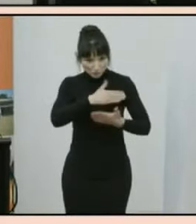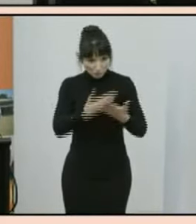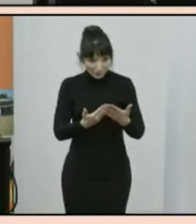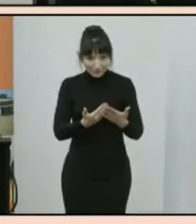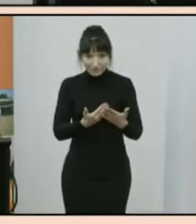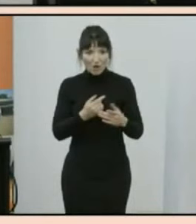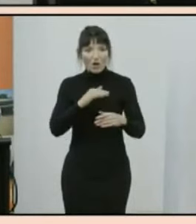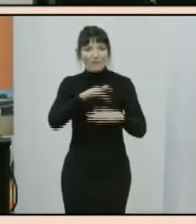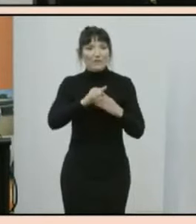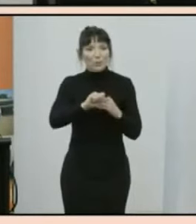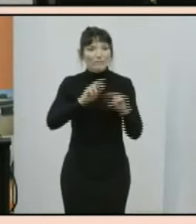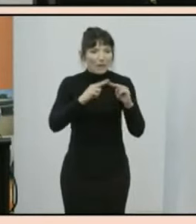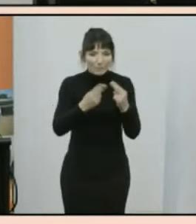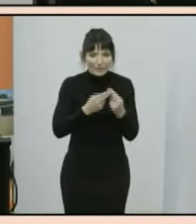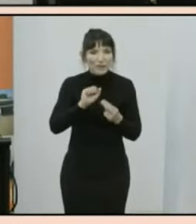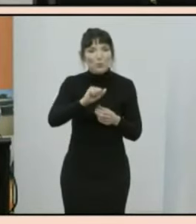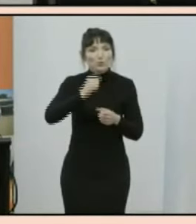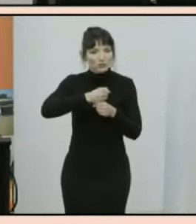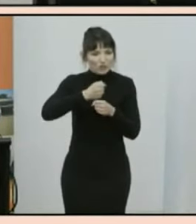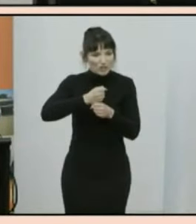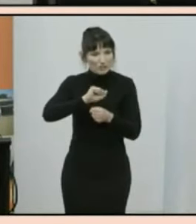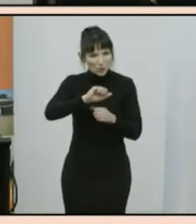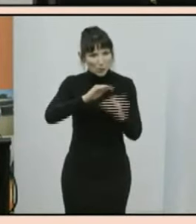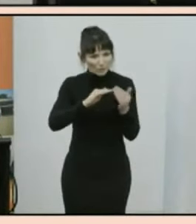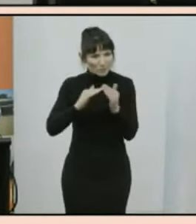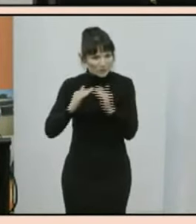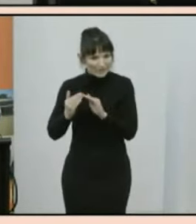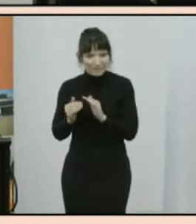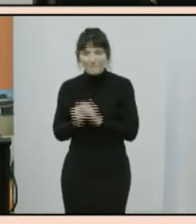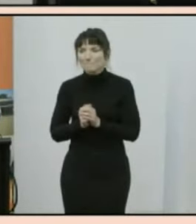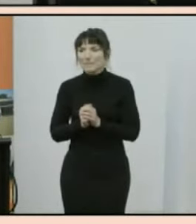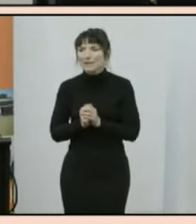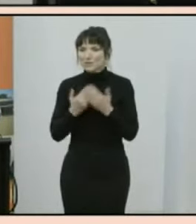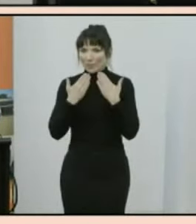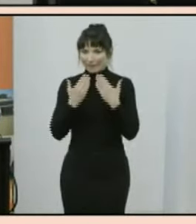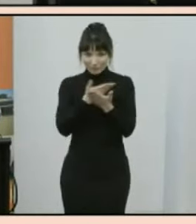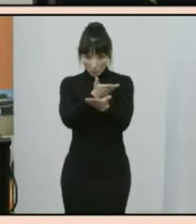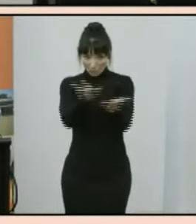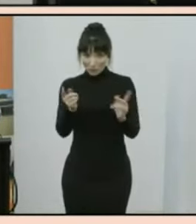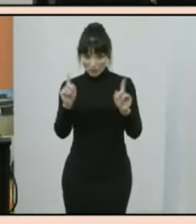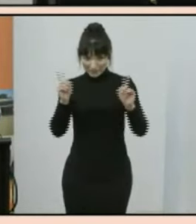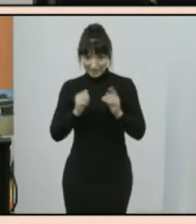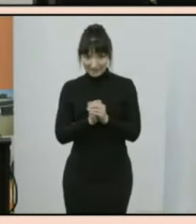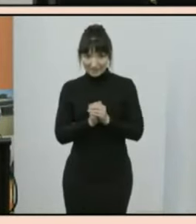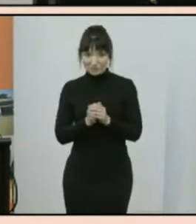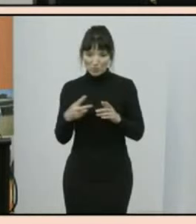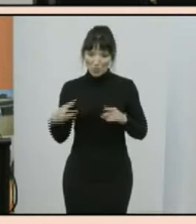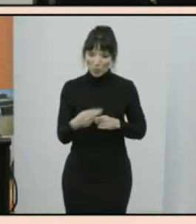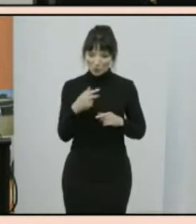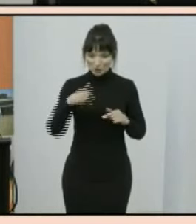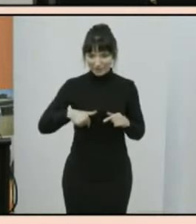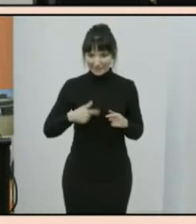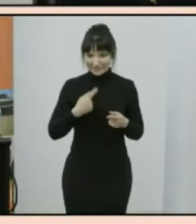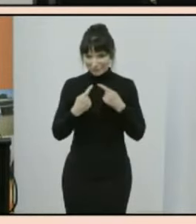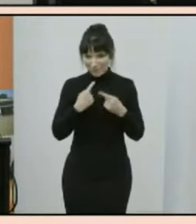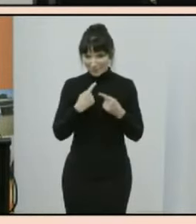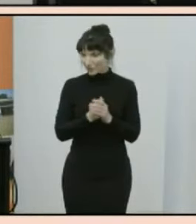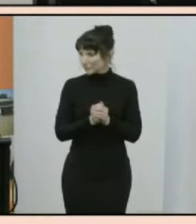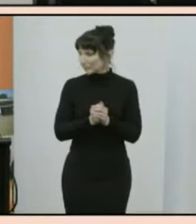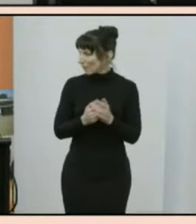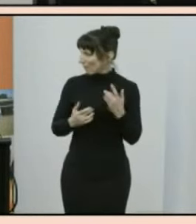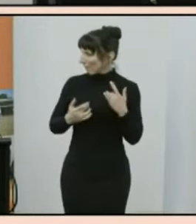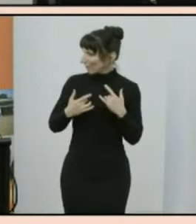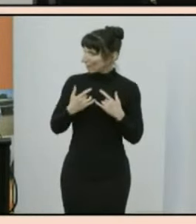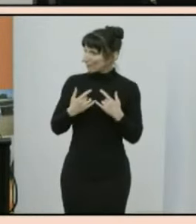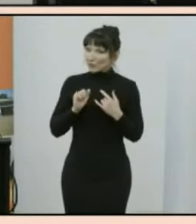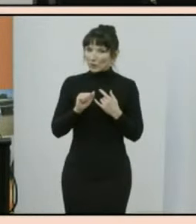generation thank you australia finally to everyone here thank you for joining us today to launch the 2021 census and we look forward to